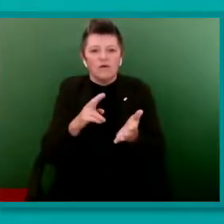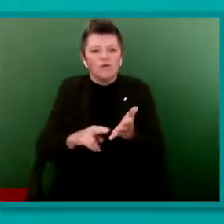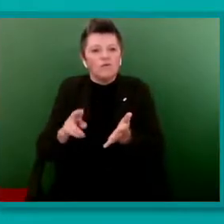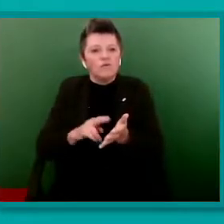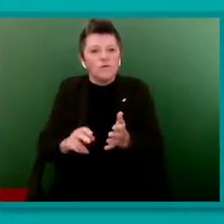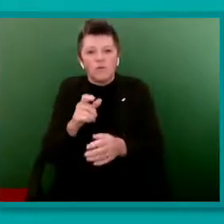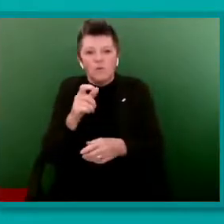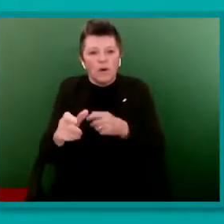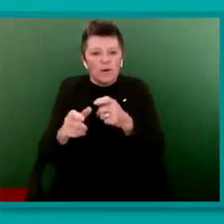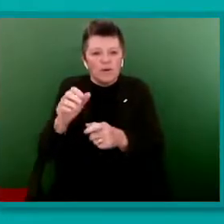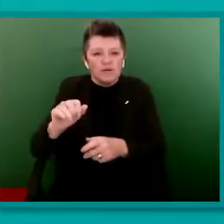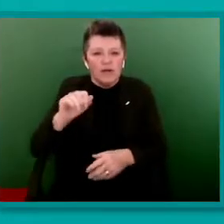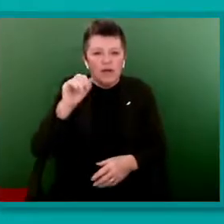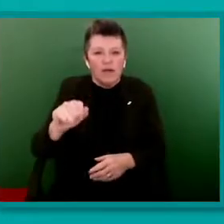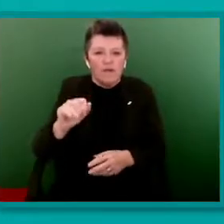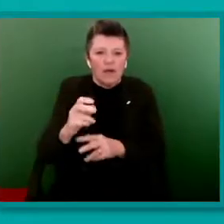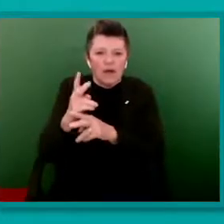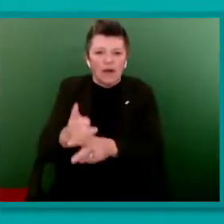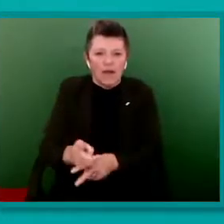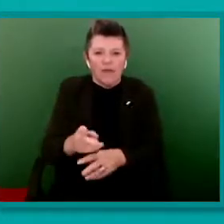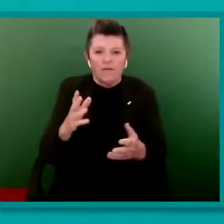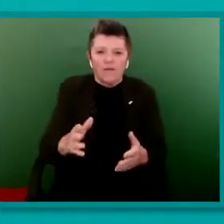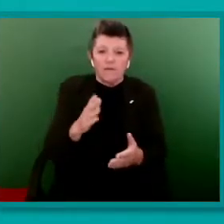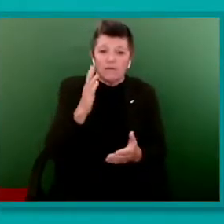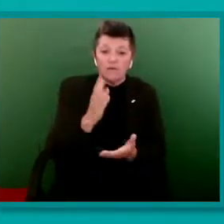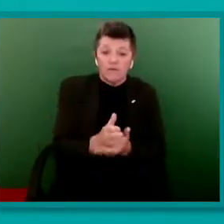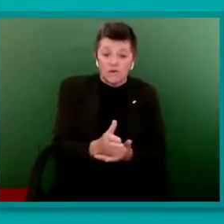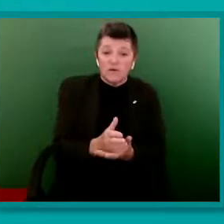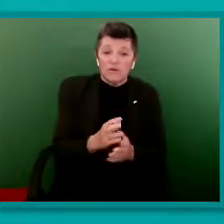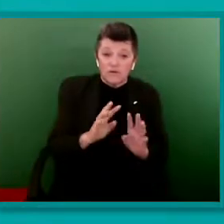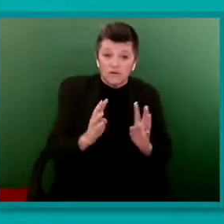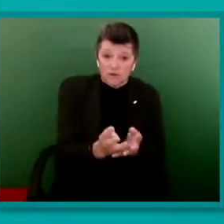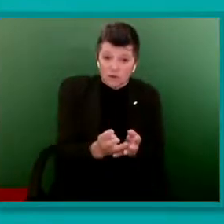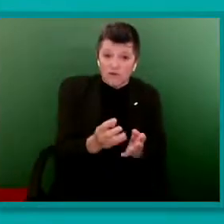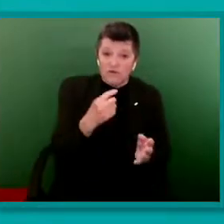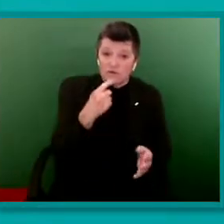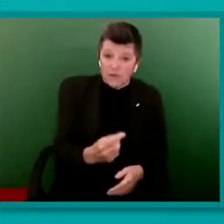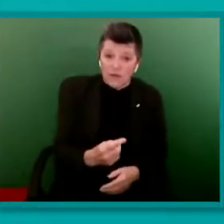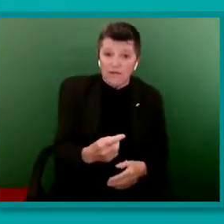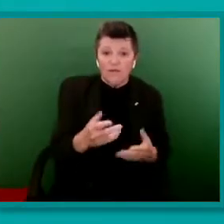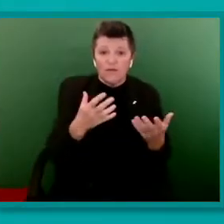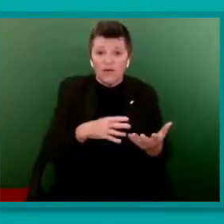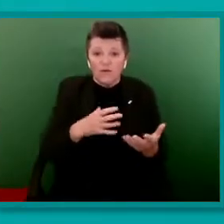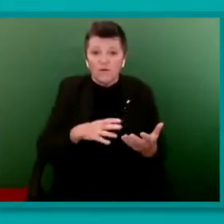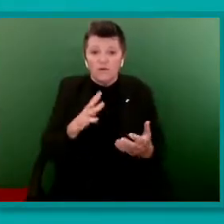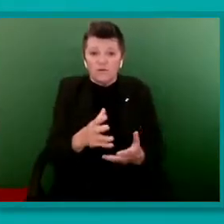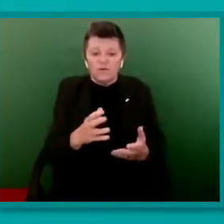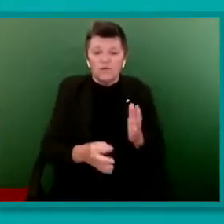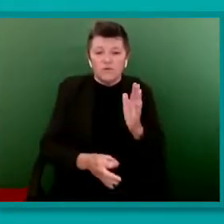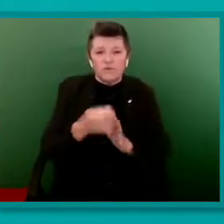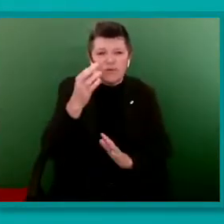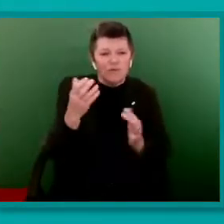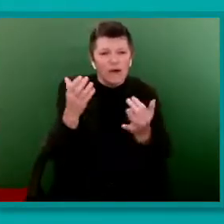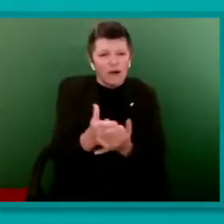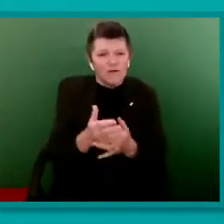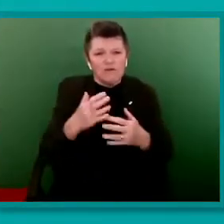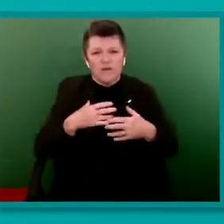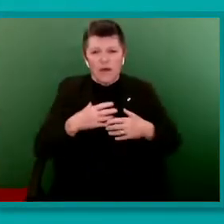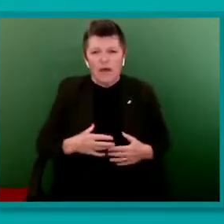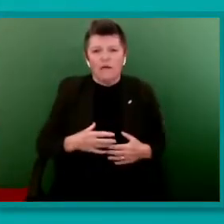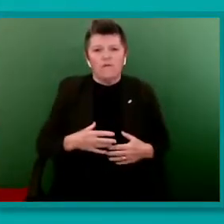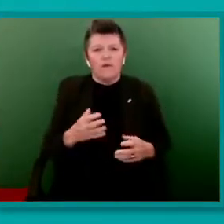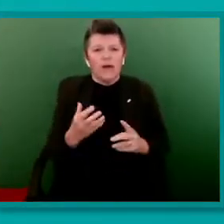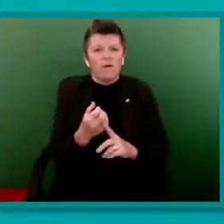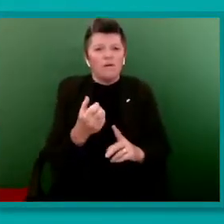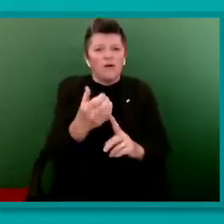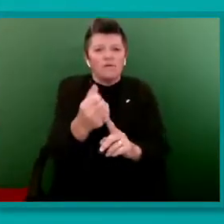and health outcomes for marginalized and disadvantaged groups, unquote, and that they were committed to working on